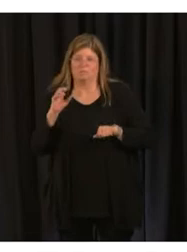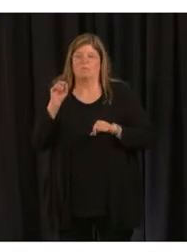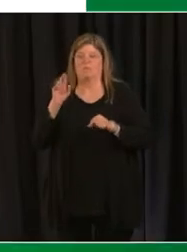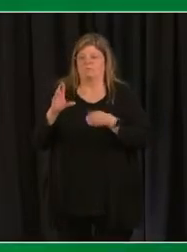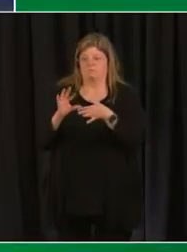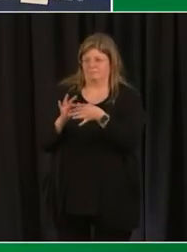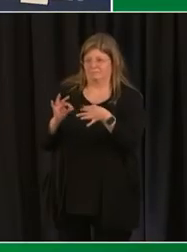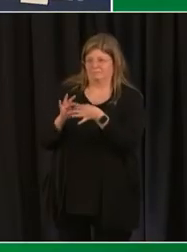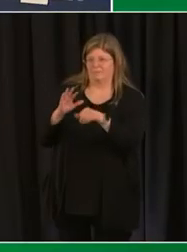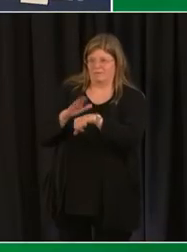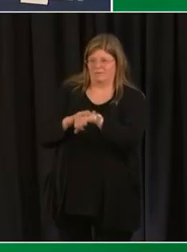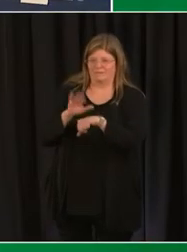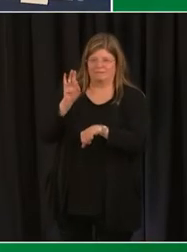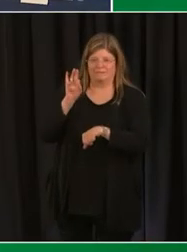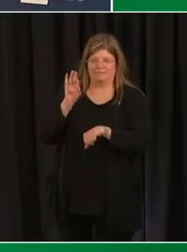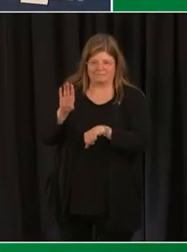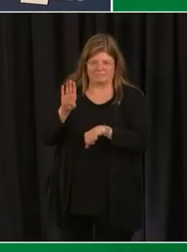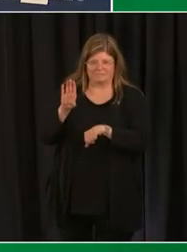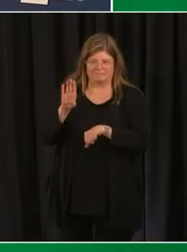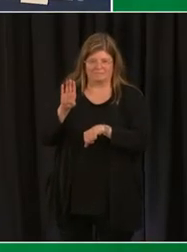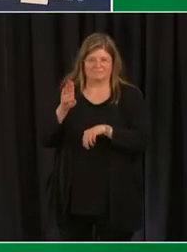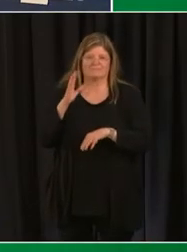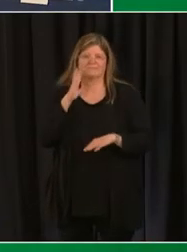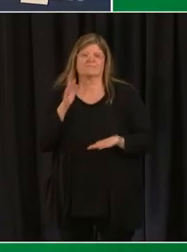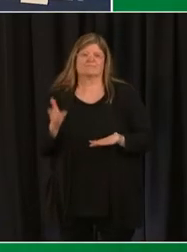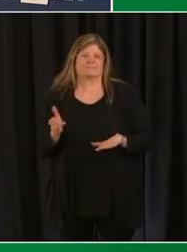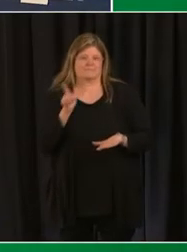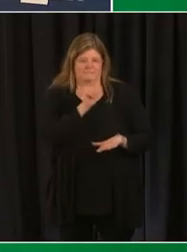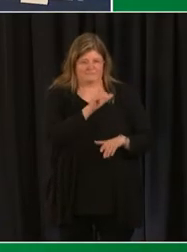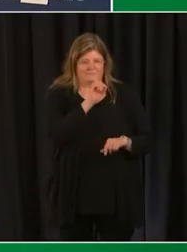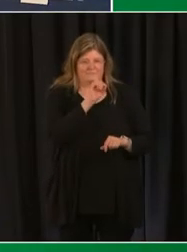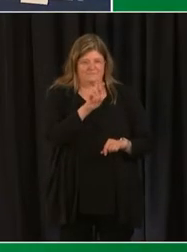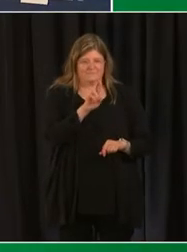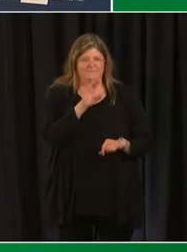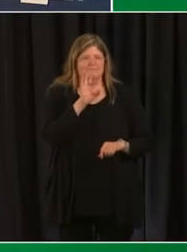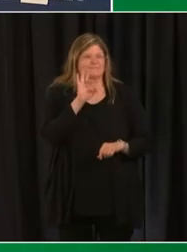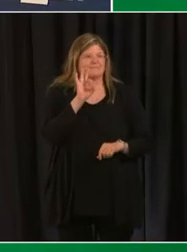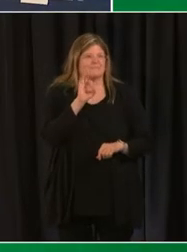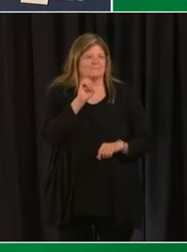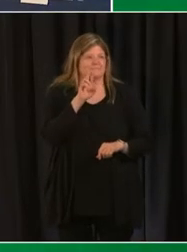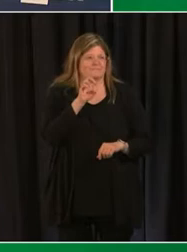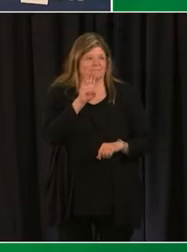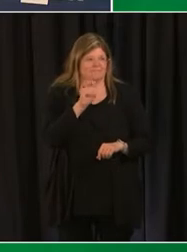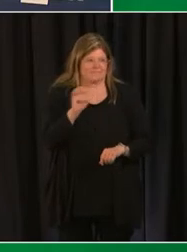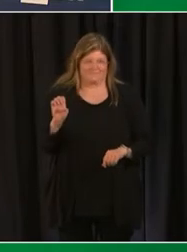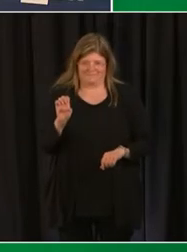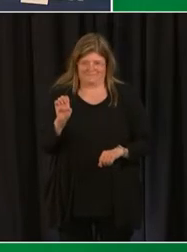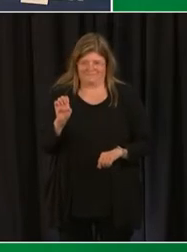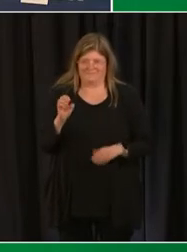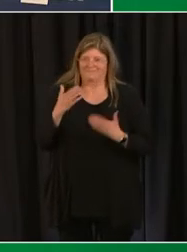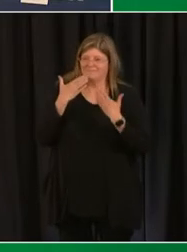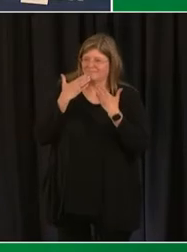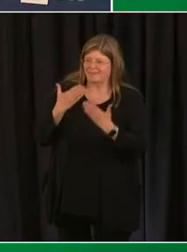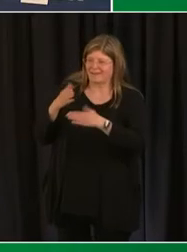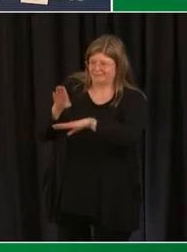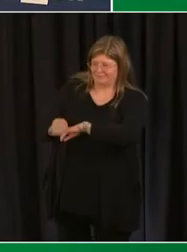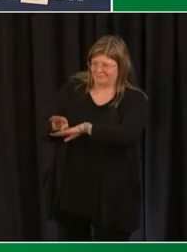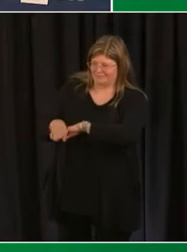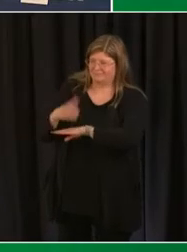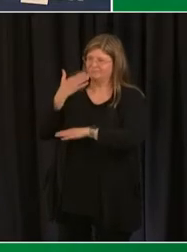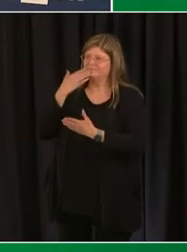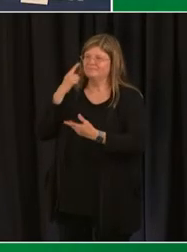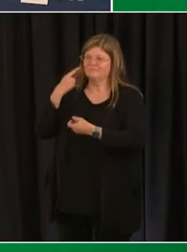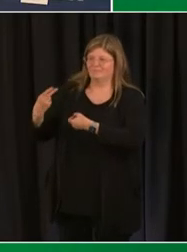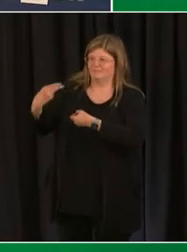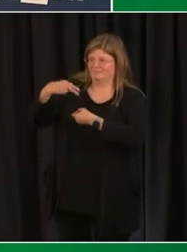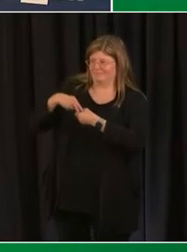Good evening. Thank you everyone for joining us for this evening discussion on Term 3 for DC Public Schools. I